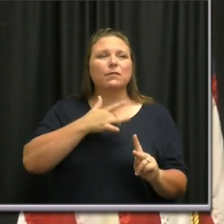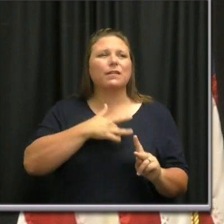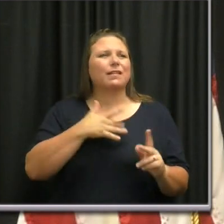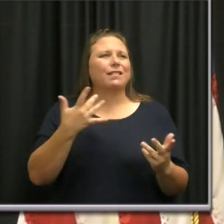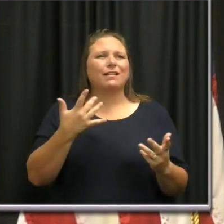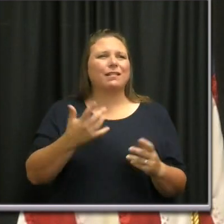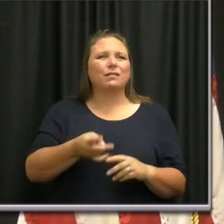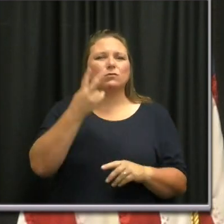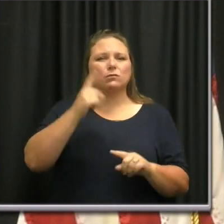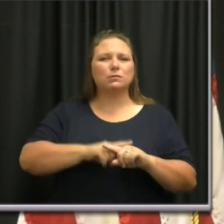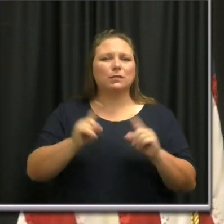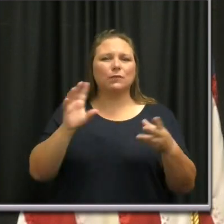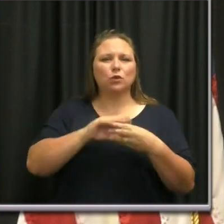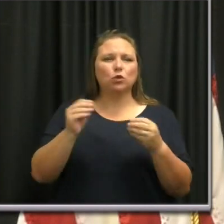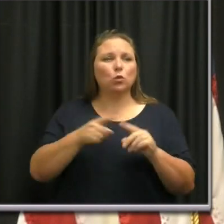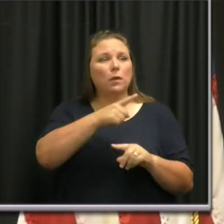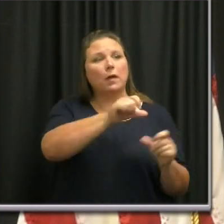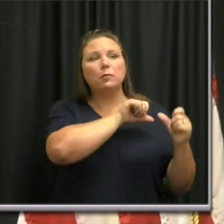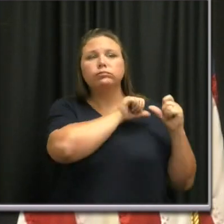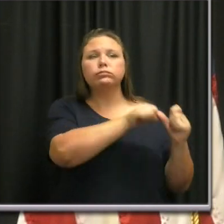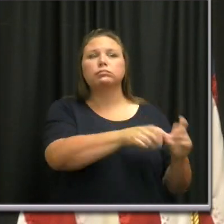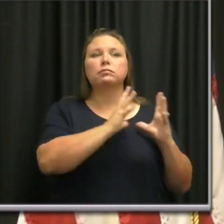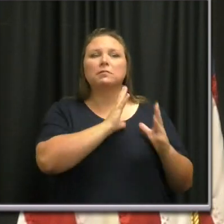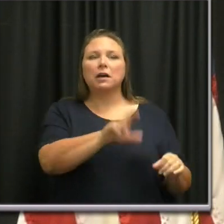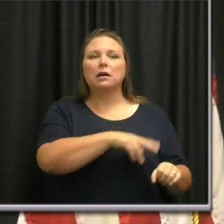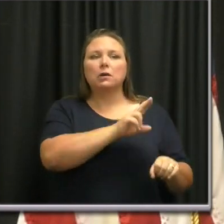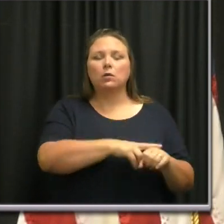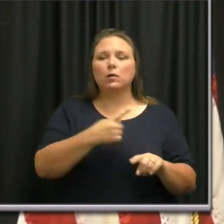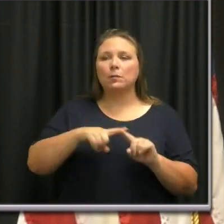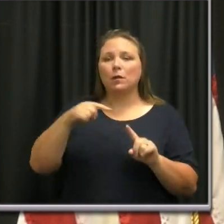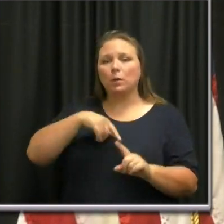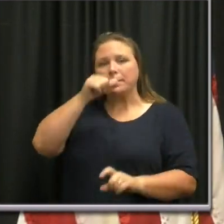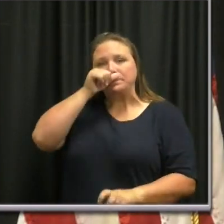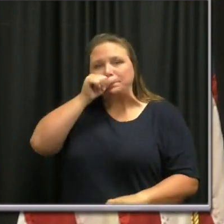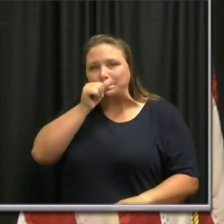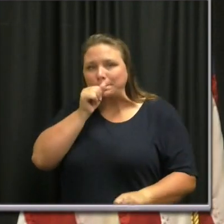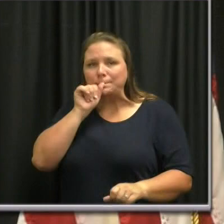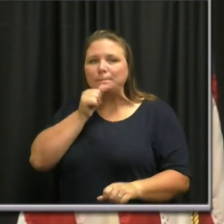two different stories going on here as far as a degree of suffering.